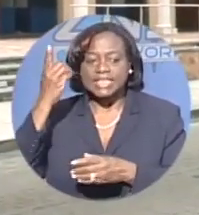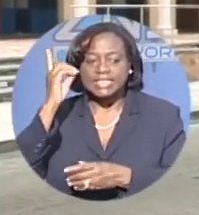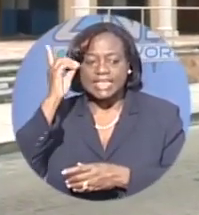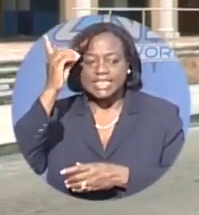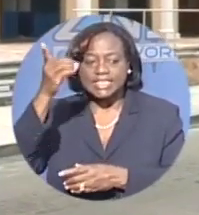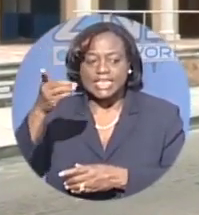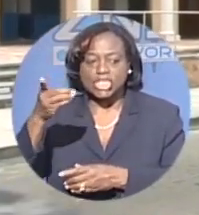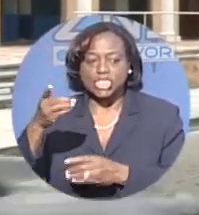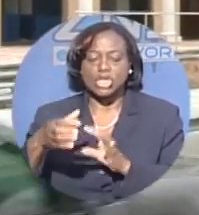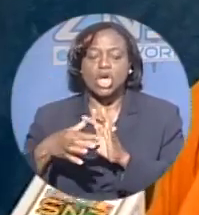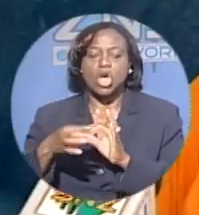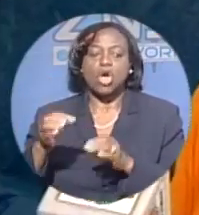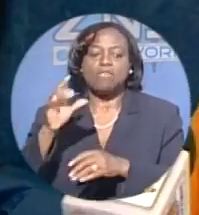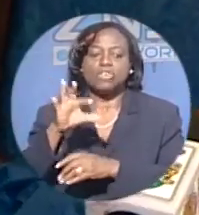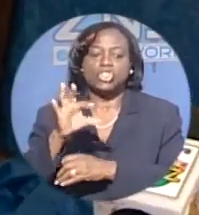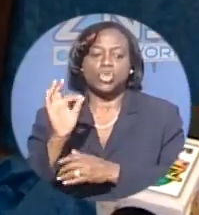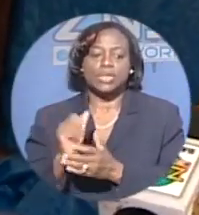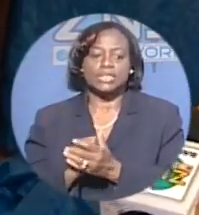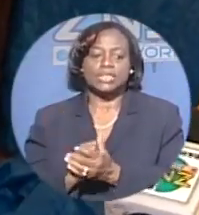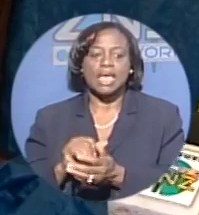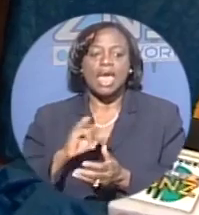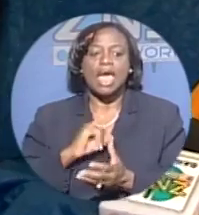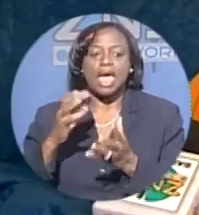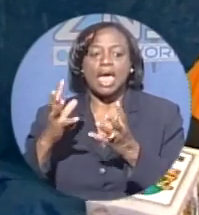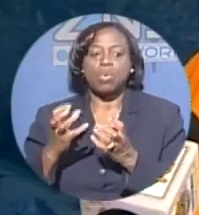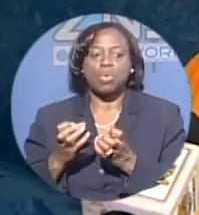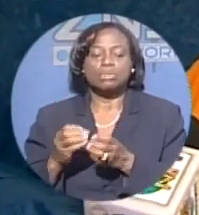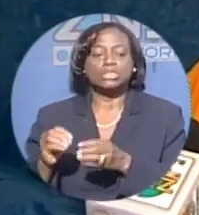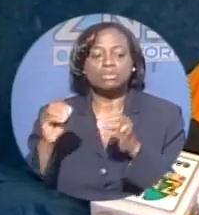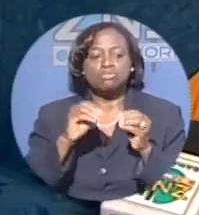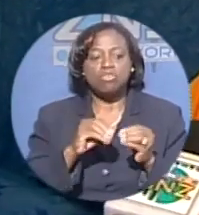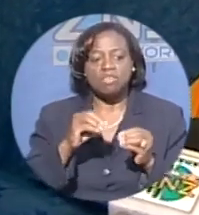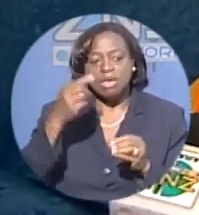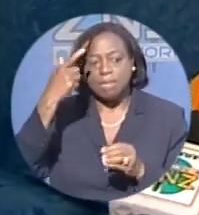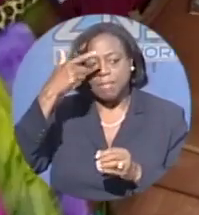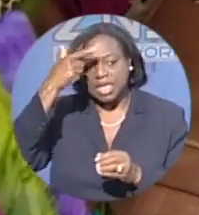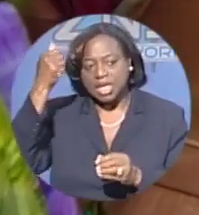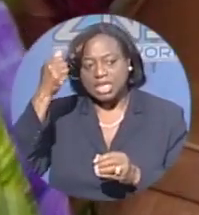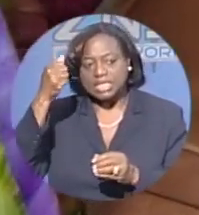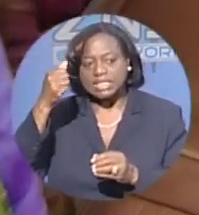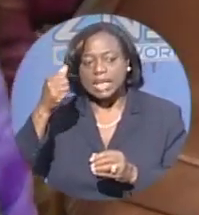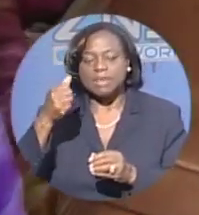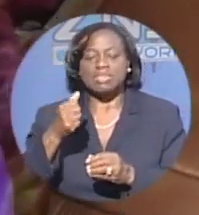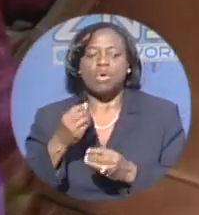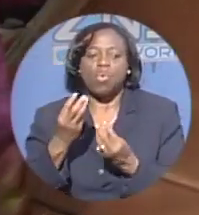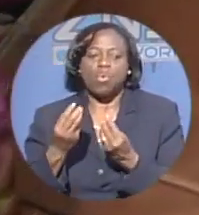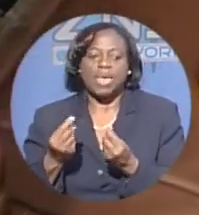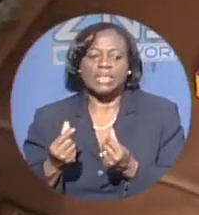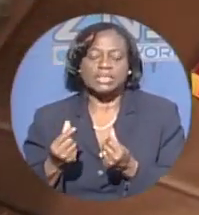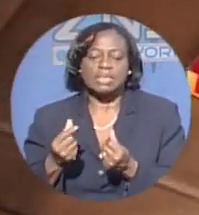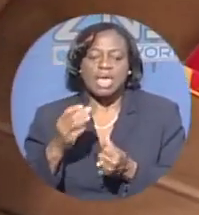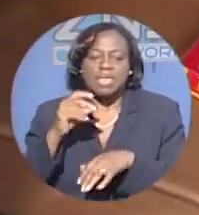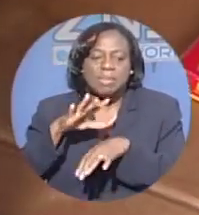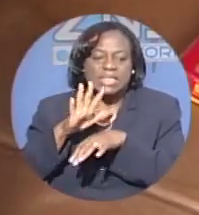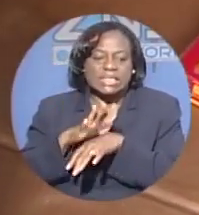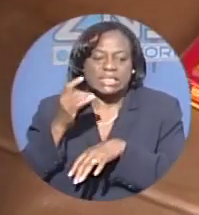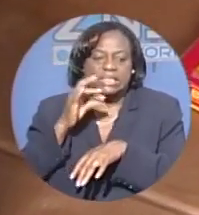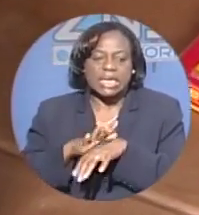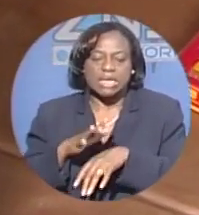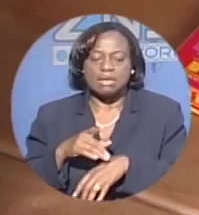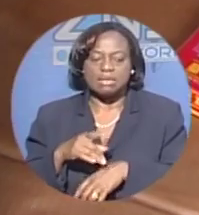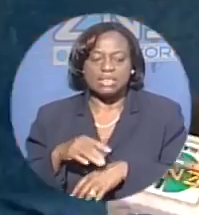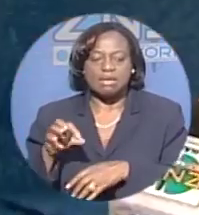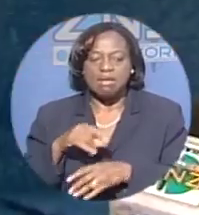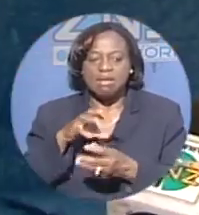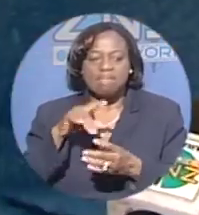Yeah, well, I'm eager to move because I'm right here in the swamp. Yeah, and the mosquitoes flying